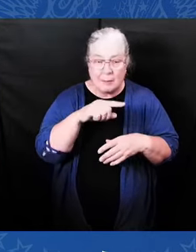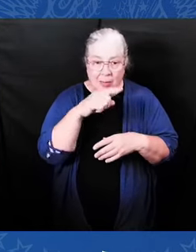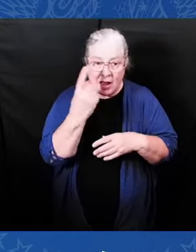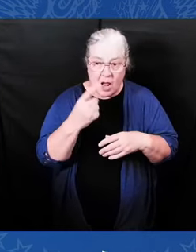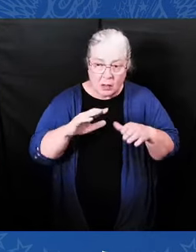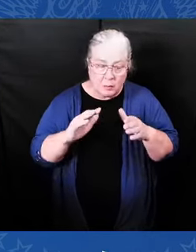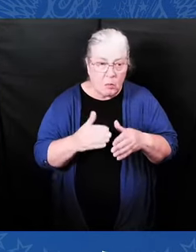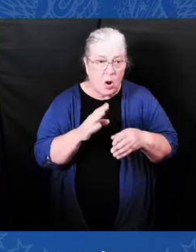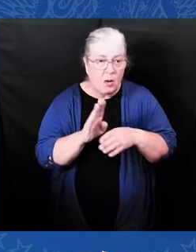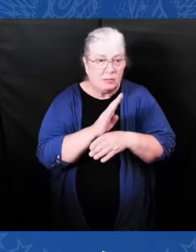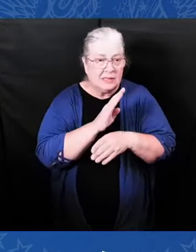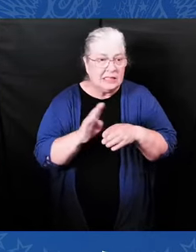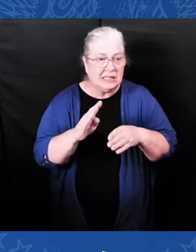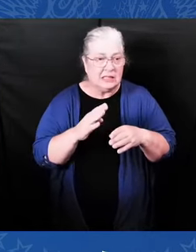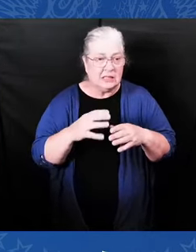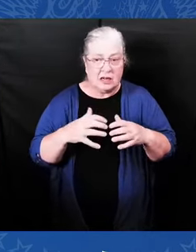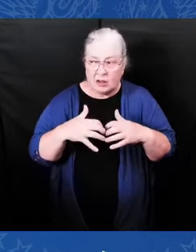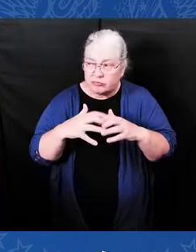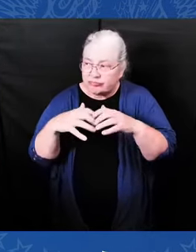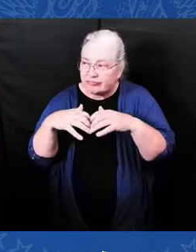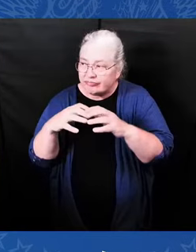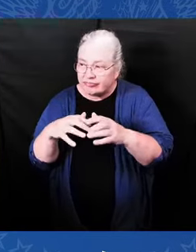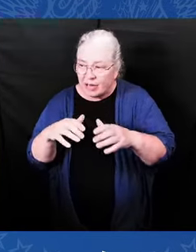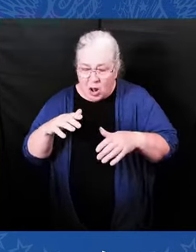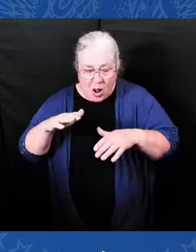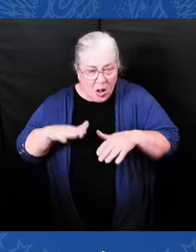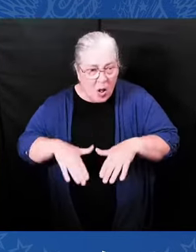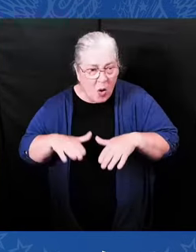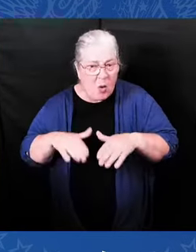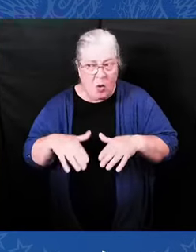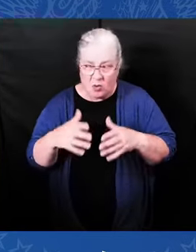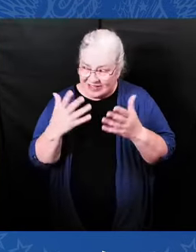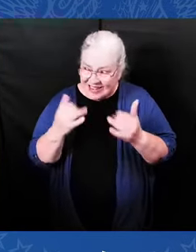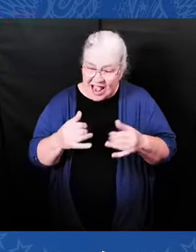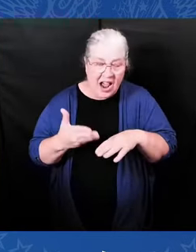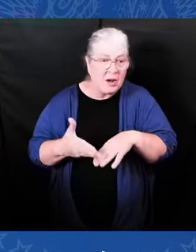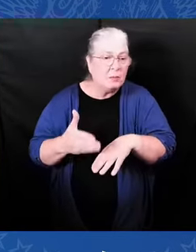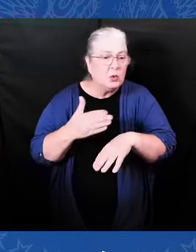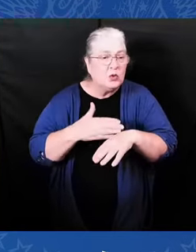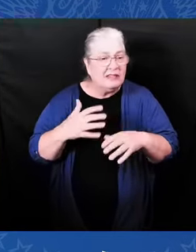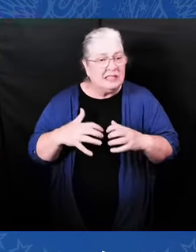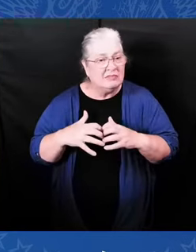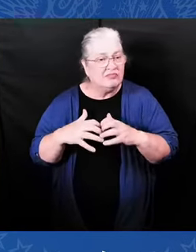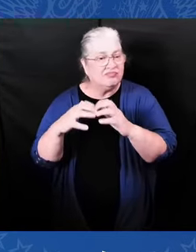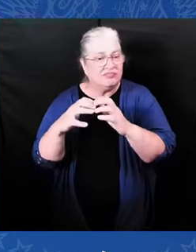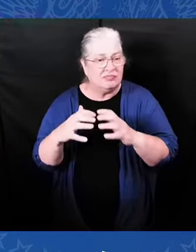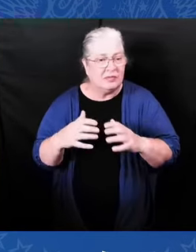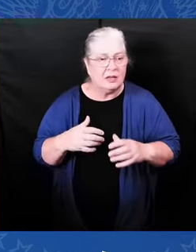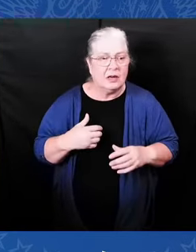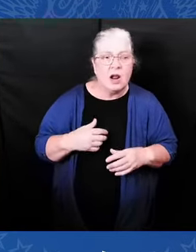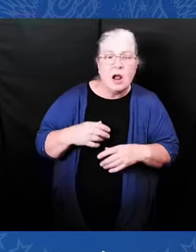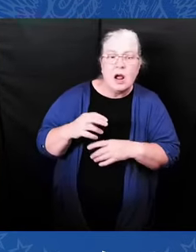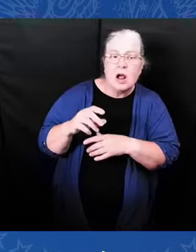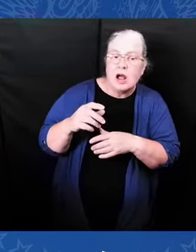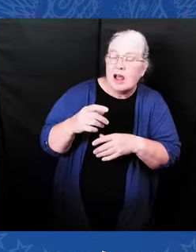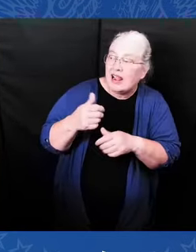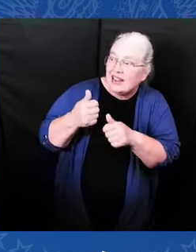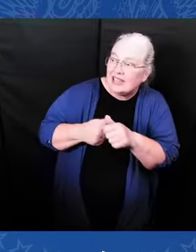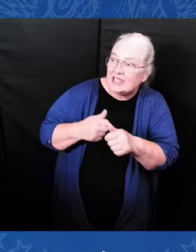won, by the way. We won. We capped the cost of insulin for seniors at 35 bucks instead of 400.